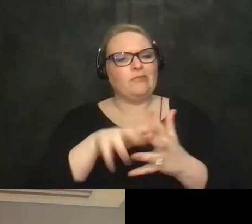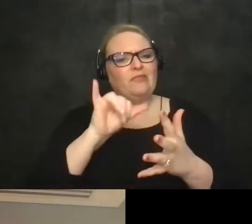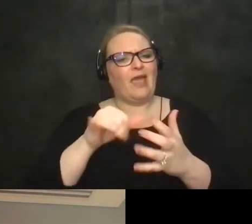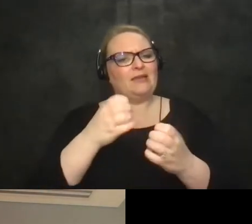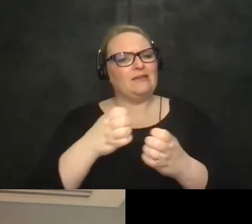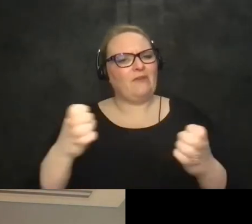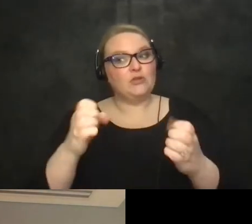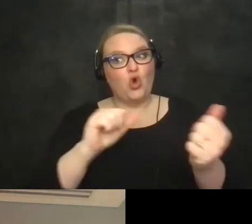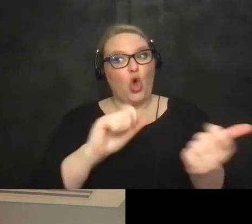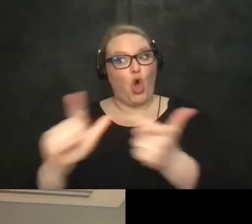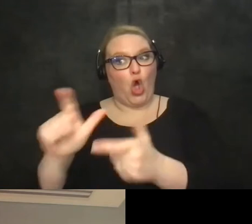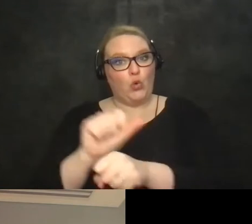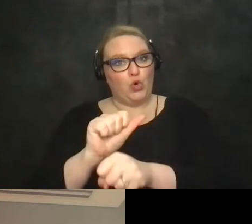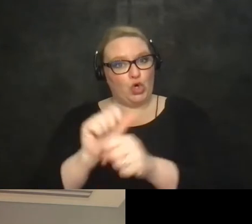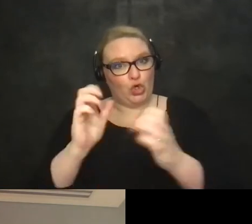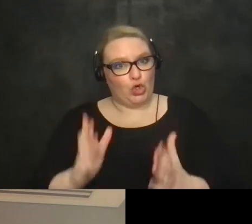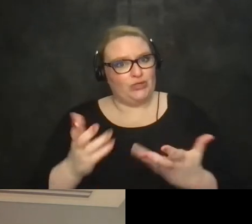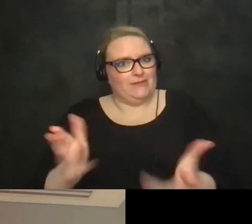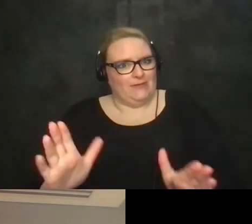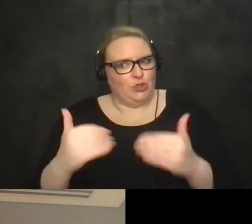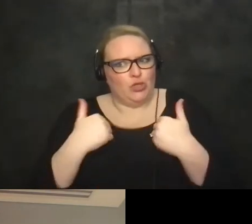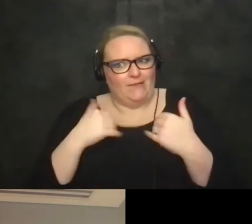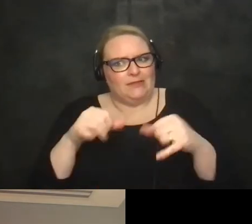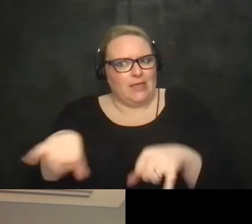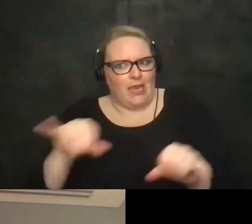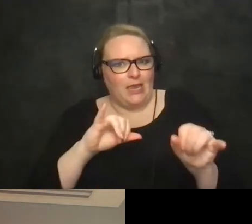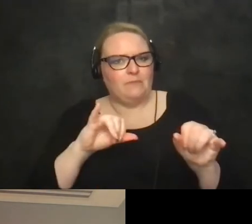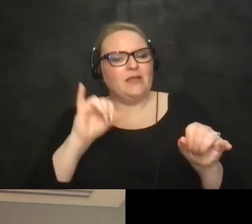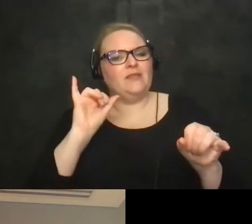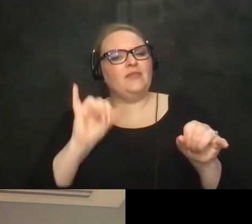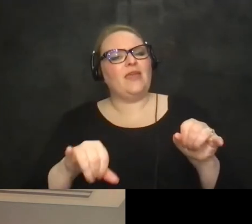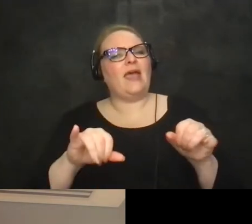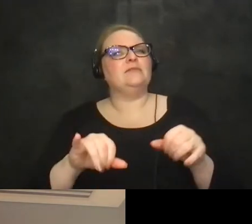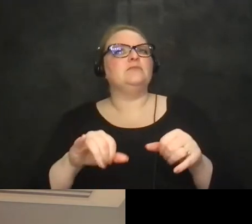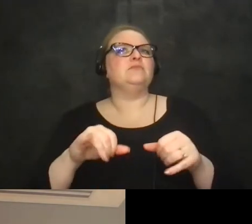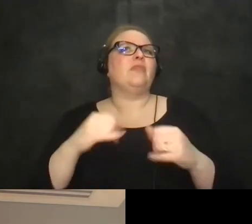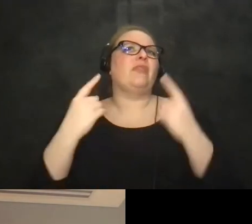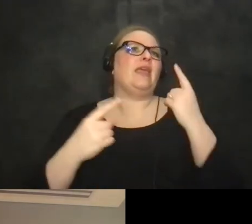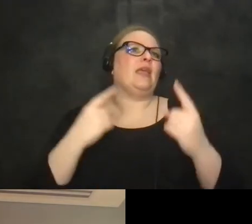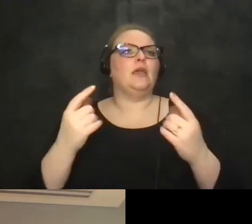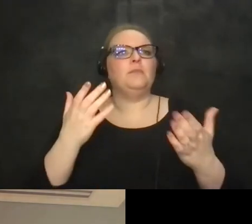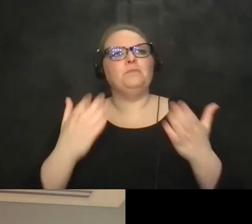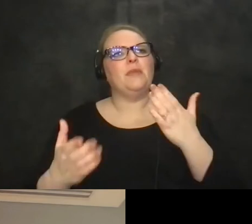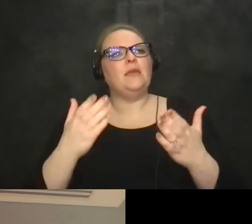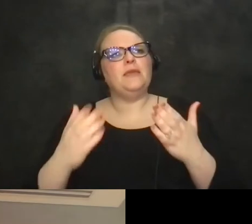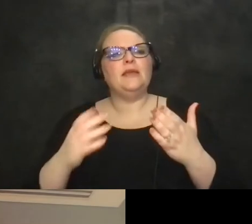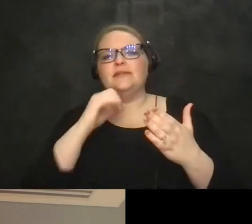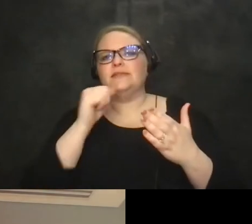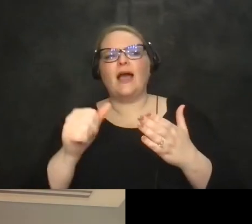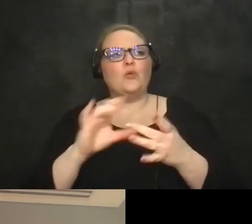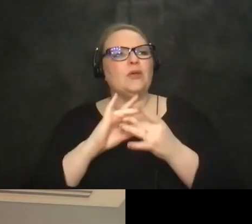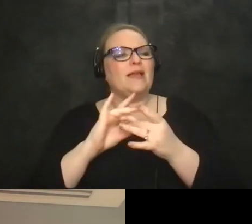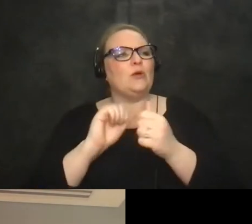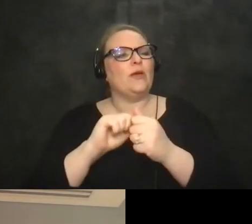every employee has got and that sort of makes us start to think well maybe it's not just about accommodating an